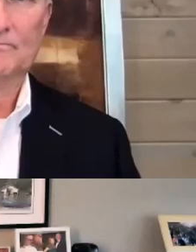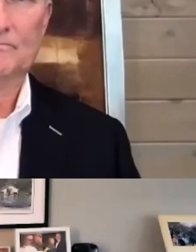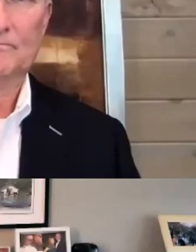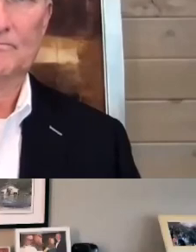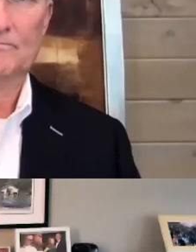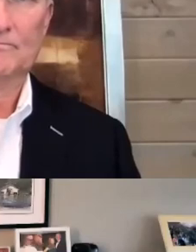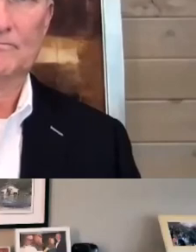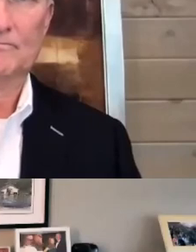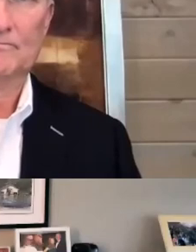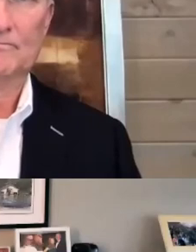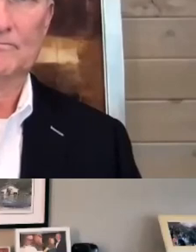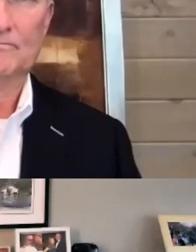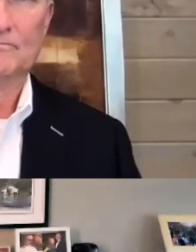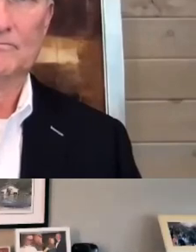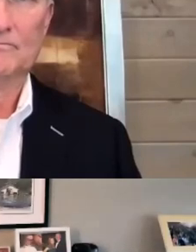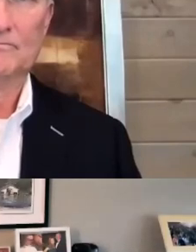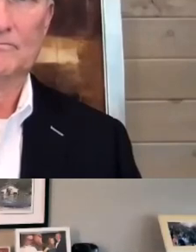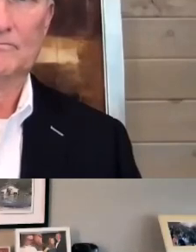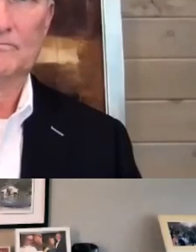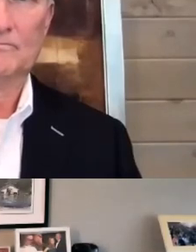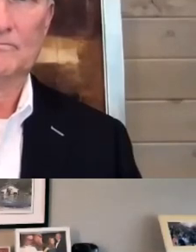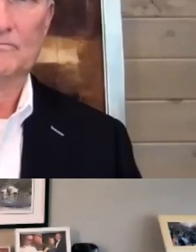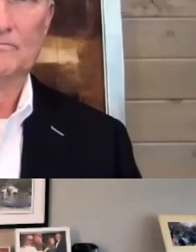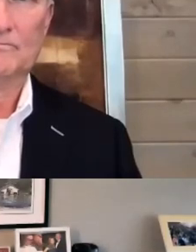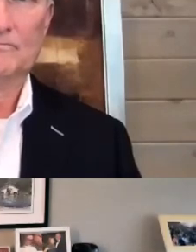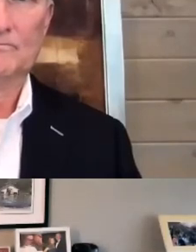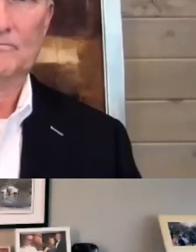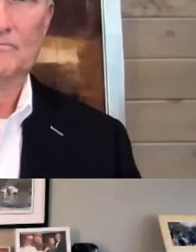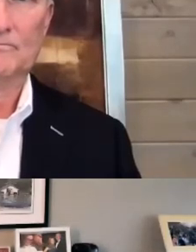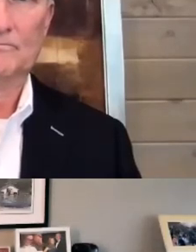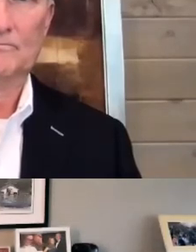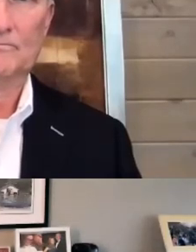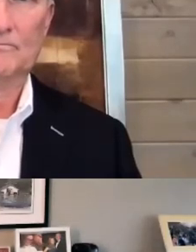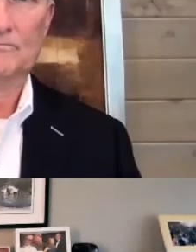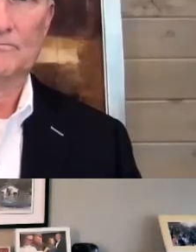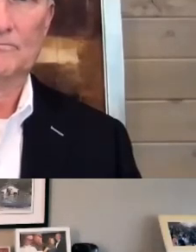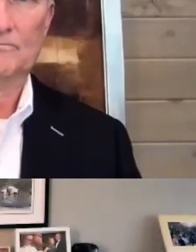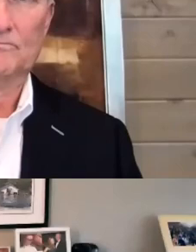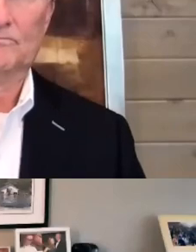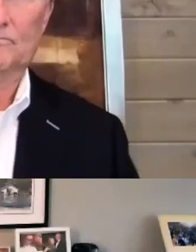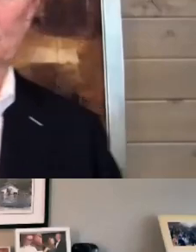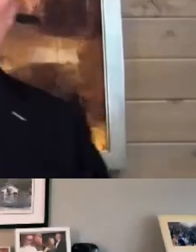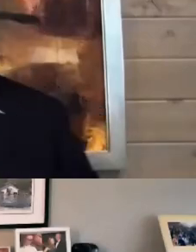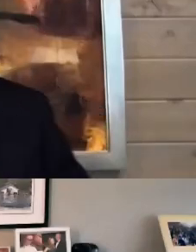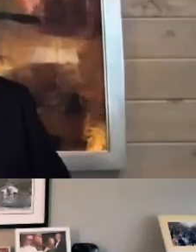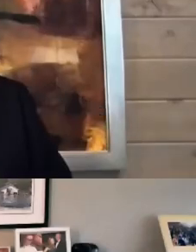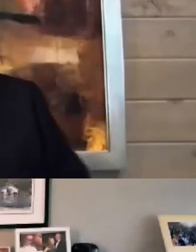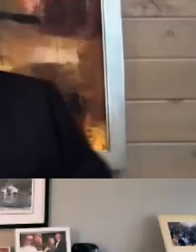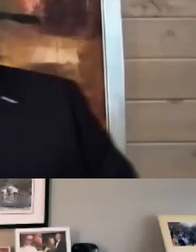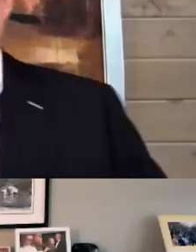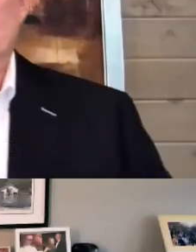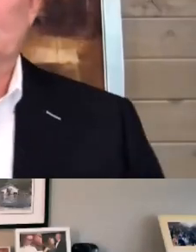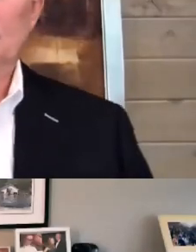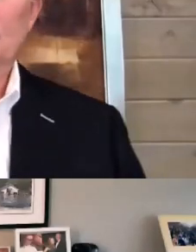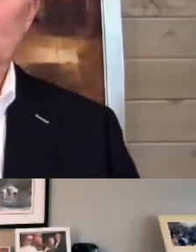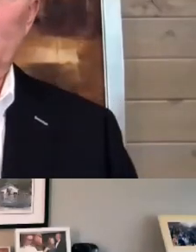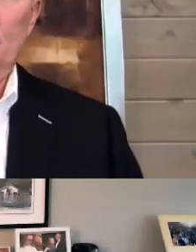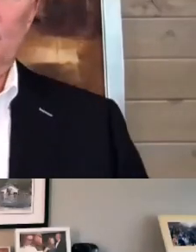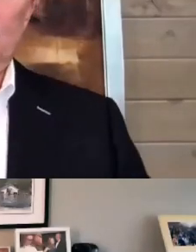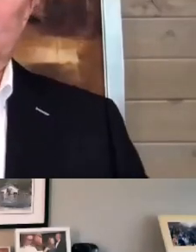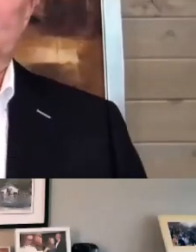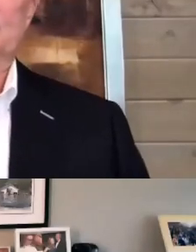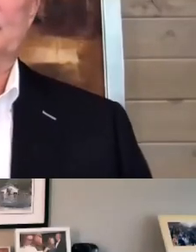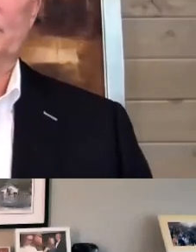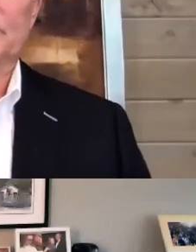because as I mentioned before, even if we can't control the future, we can influence it. And so